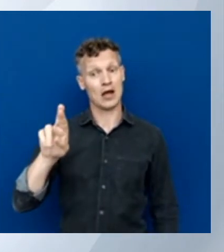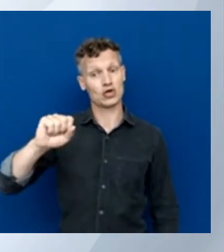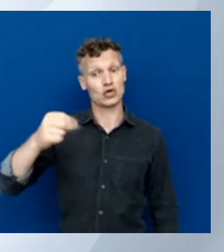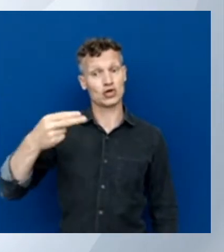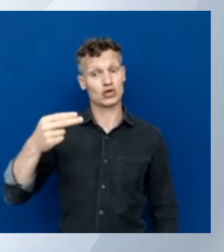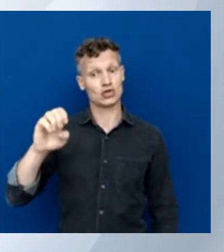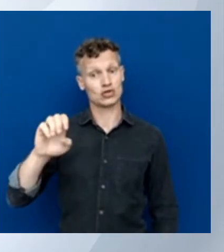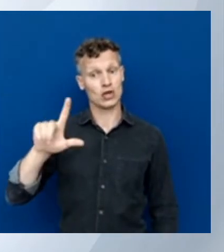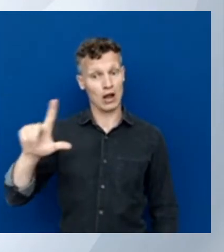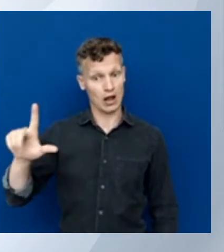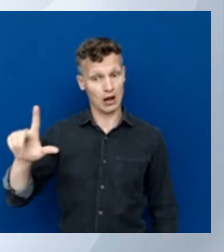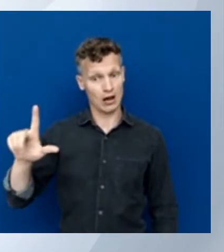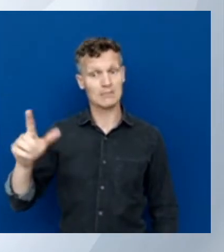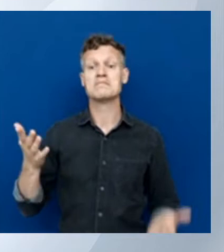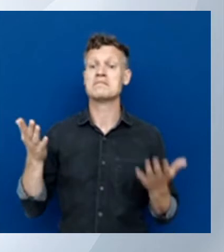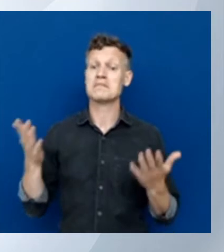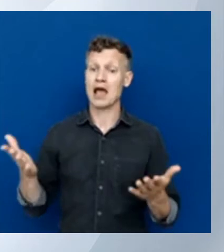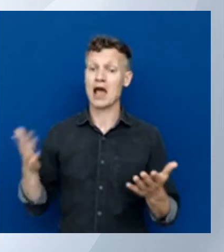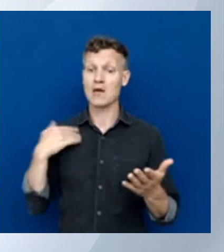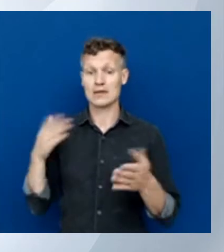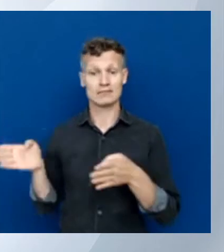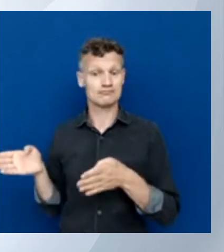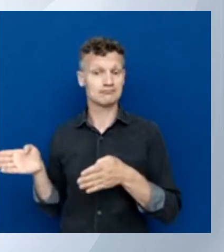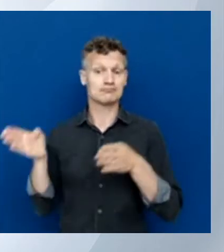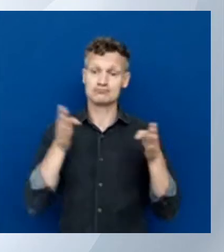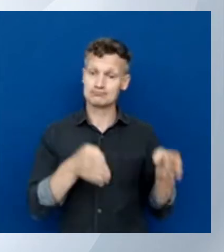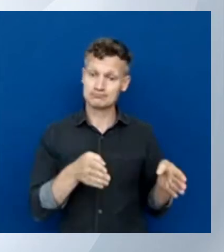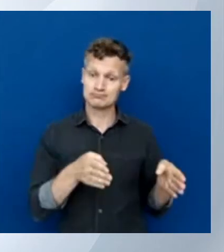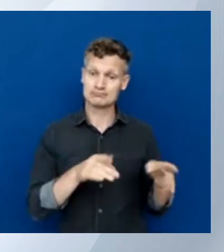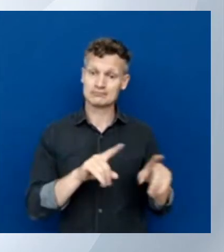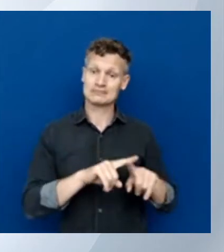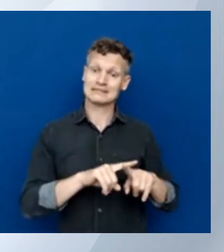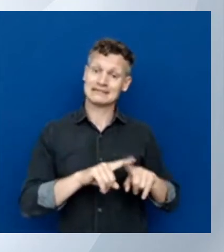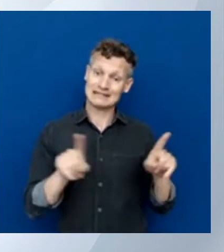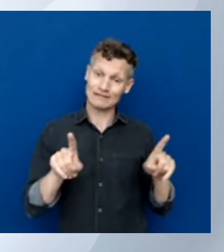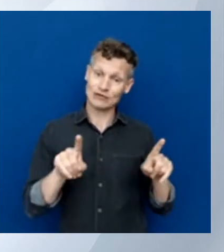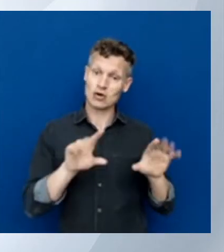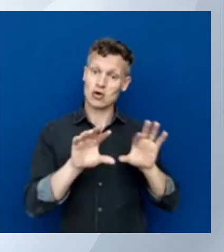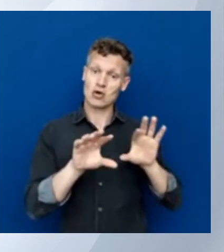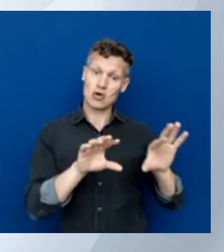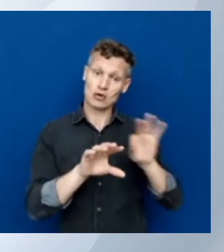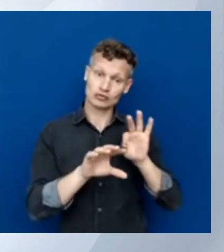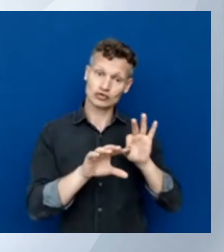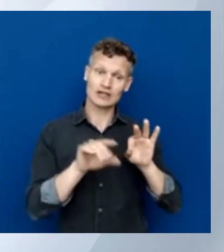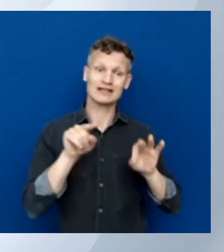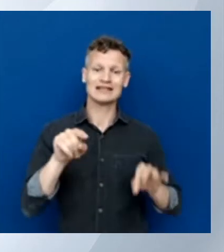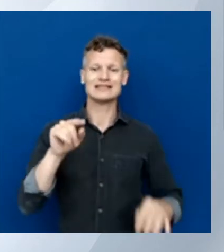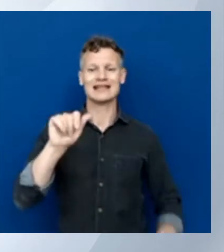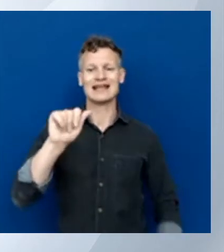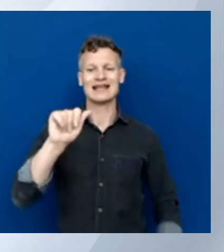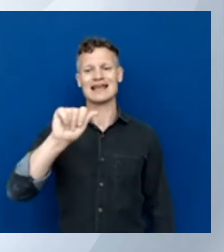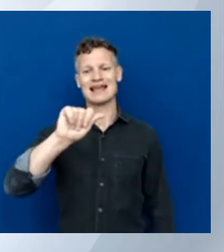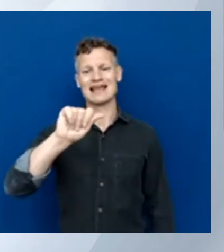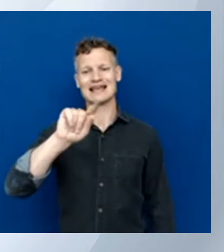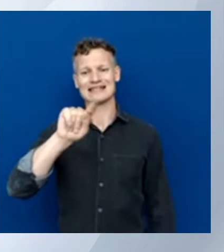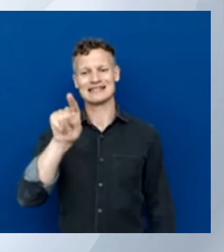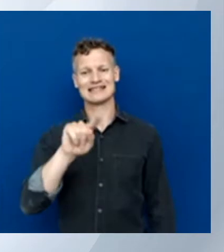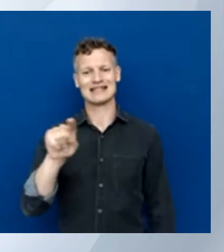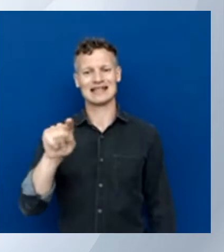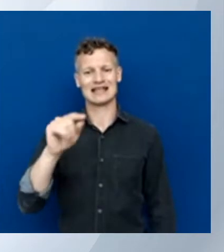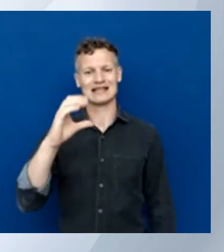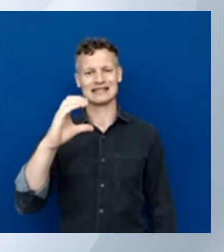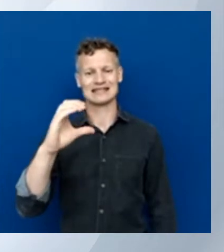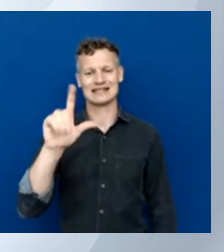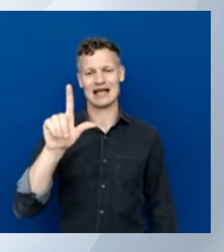option that is available. And that is the AZCLI. This is based on Bash. And this will